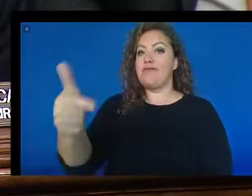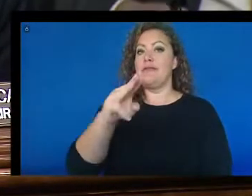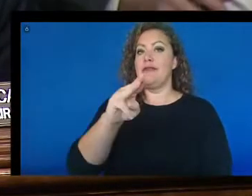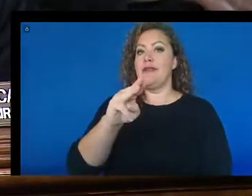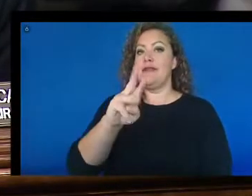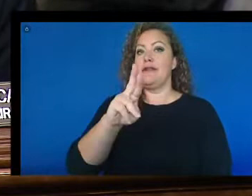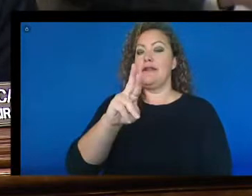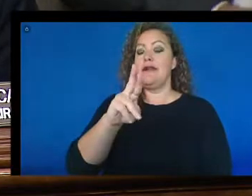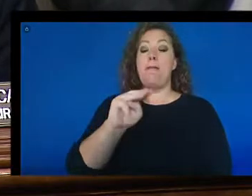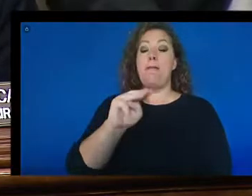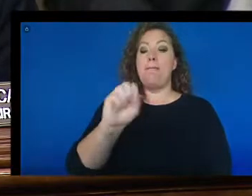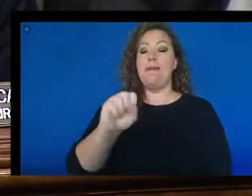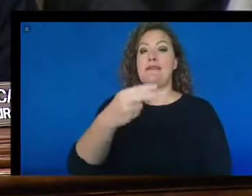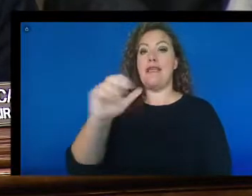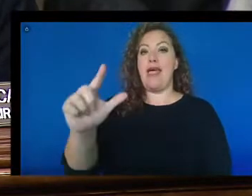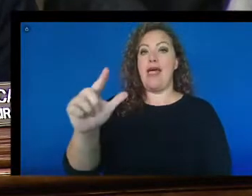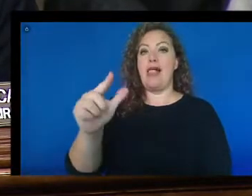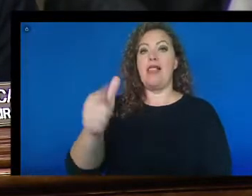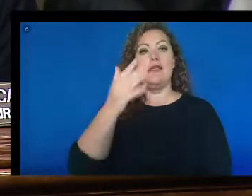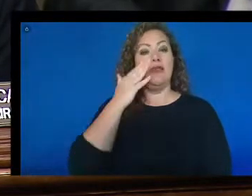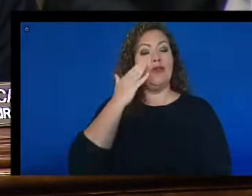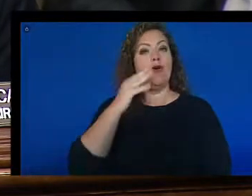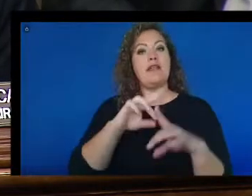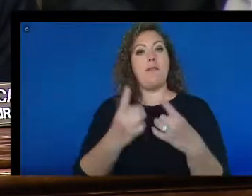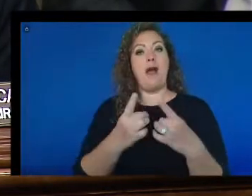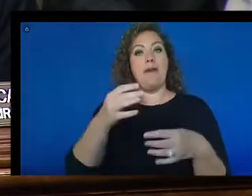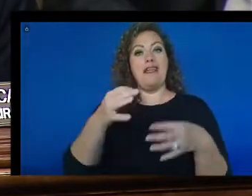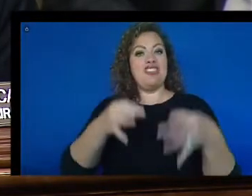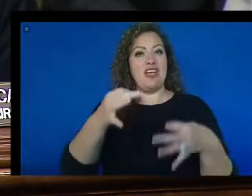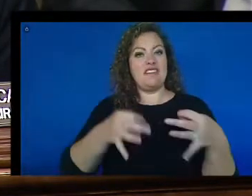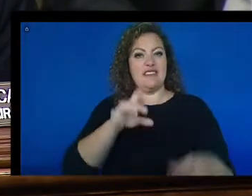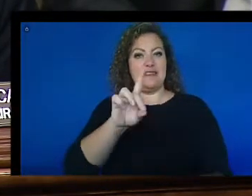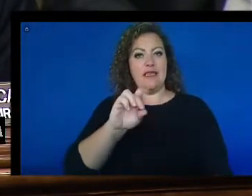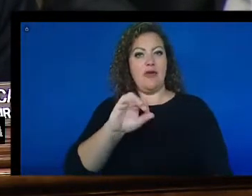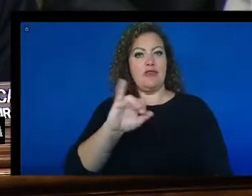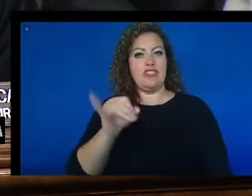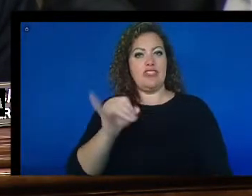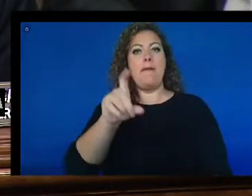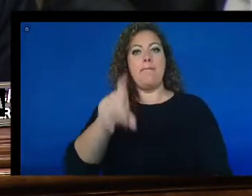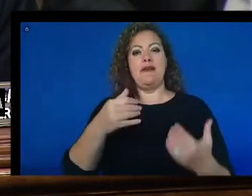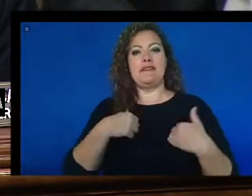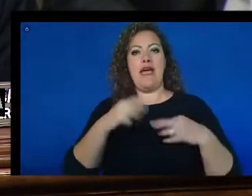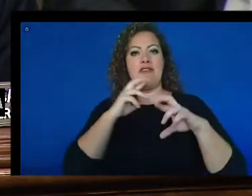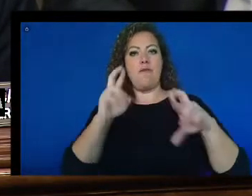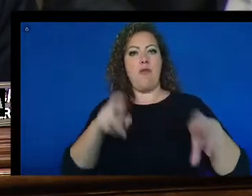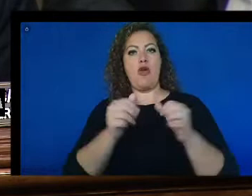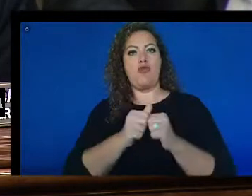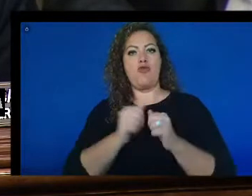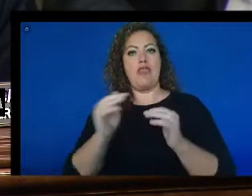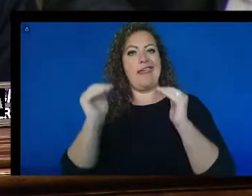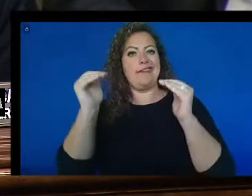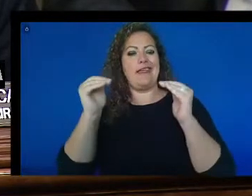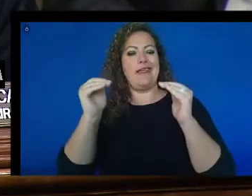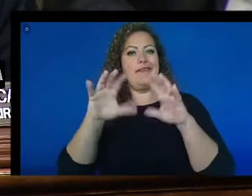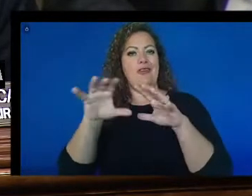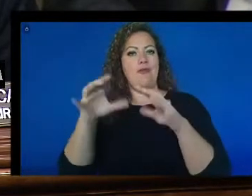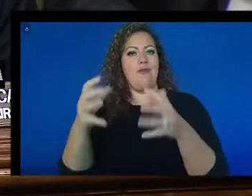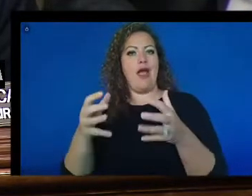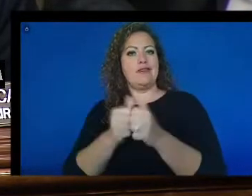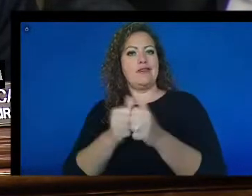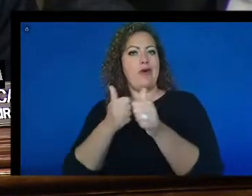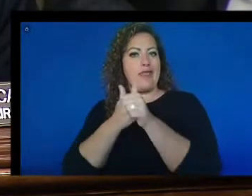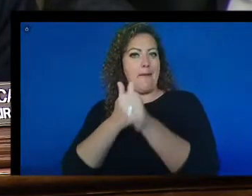of Justice is required to issue a report on the executive branch's compliance with accessibility requirements in Section 508